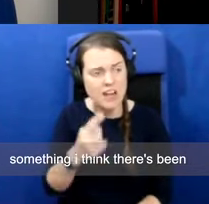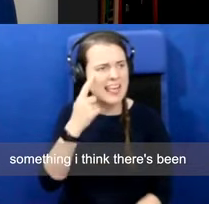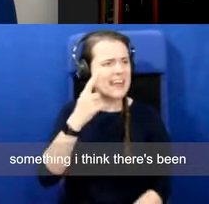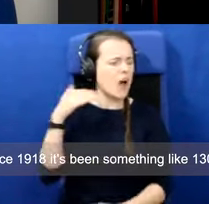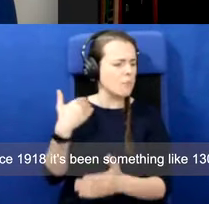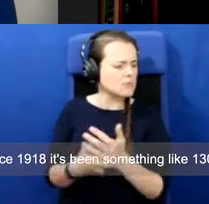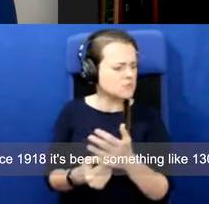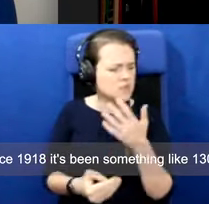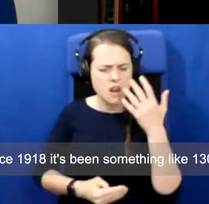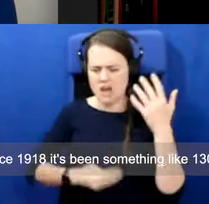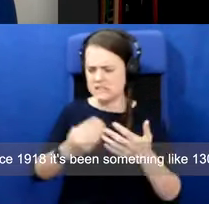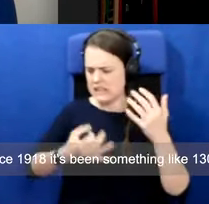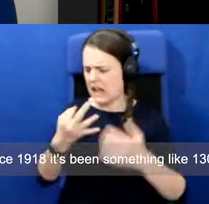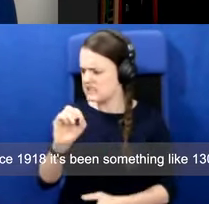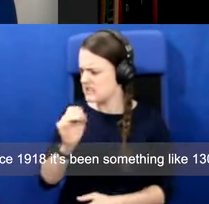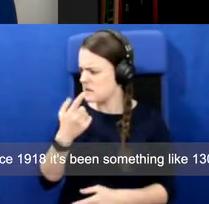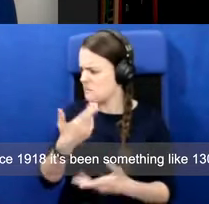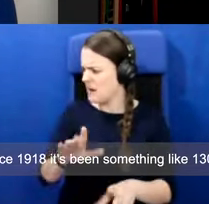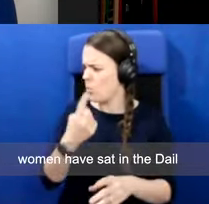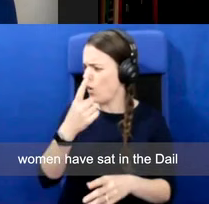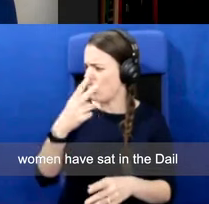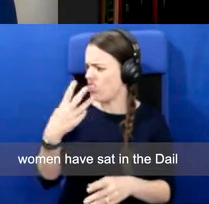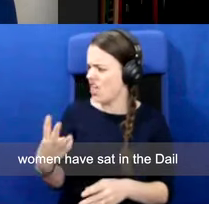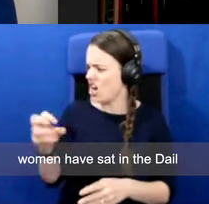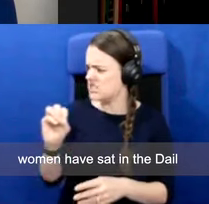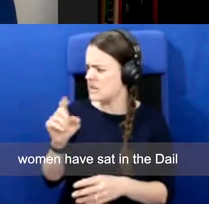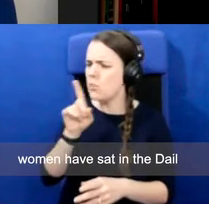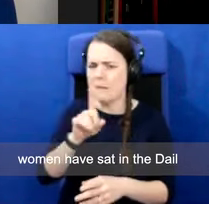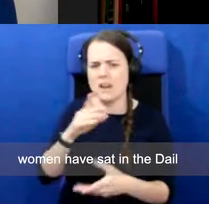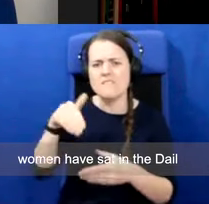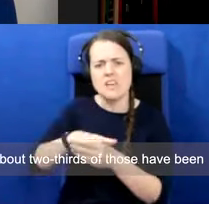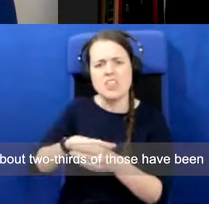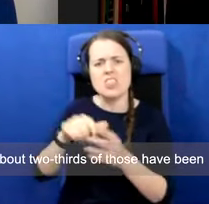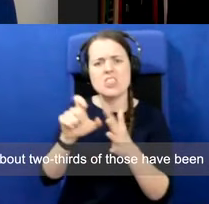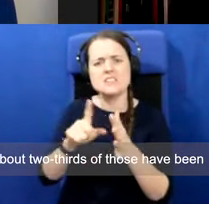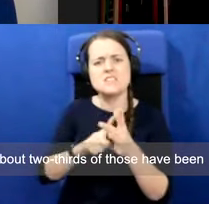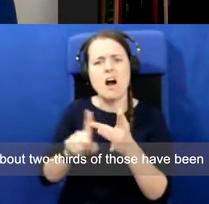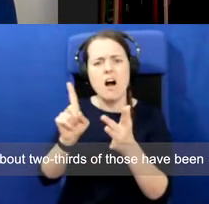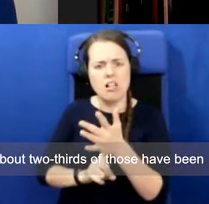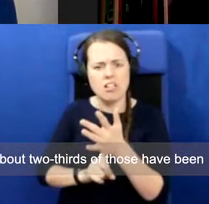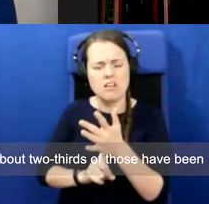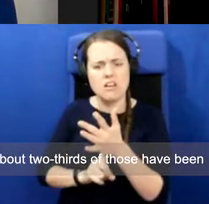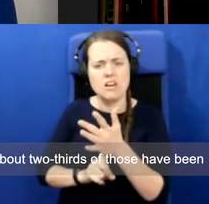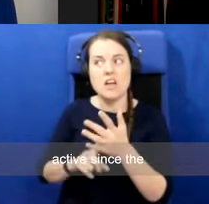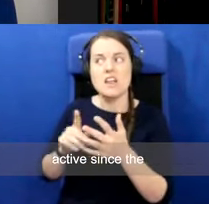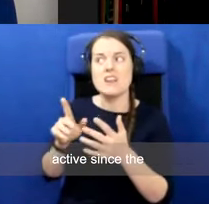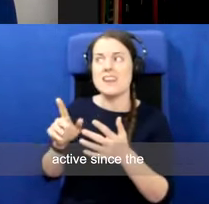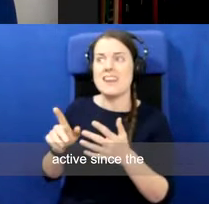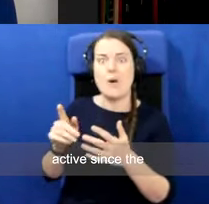1980, there's been something like 130 women have sat in the Dáil. About two thirds of those have been active since the